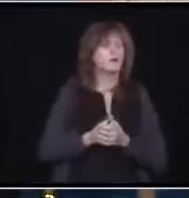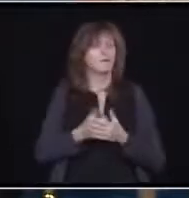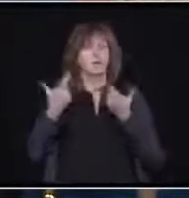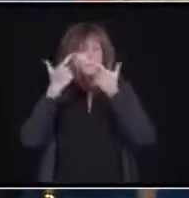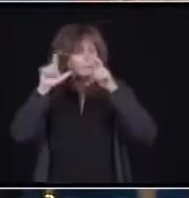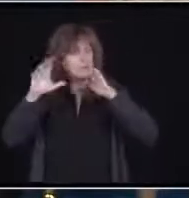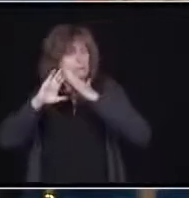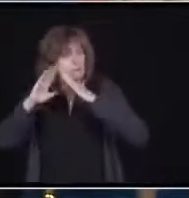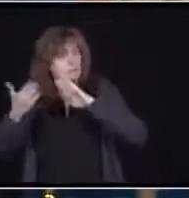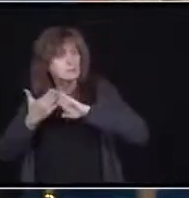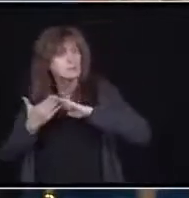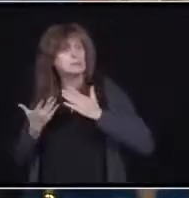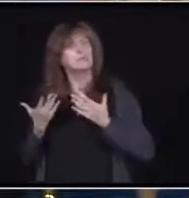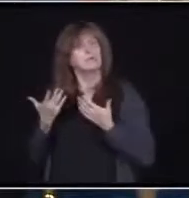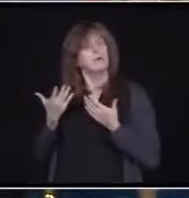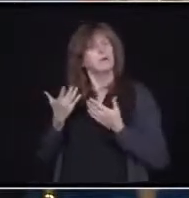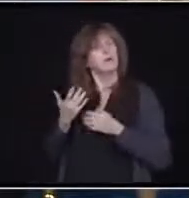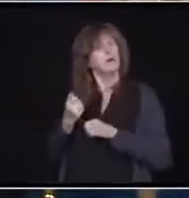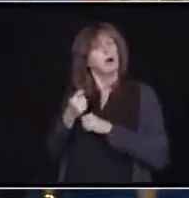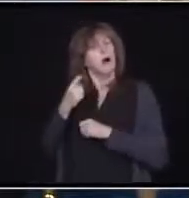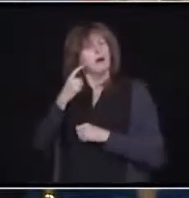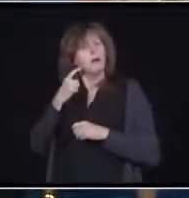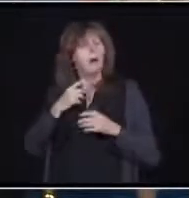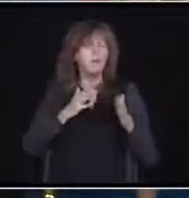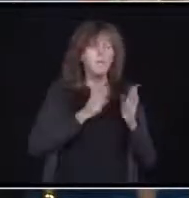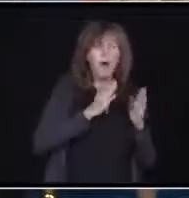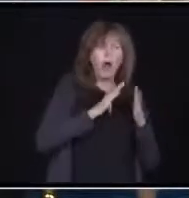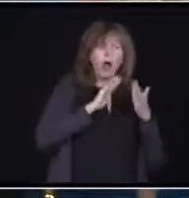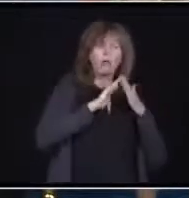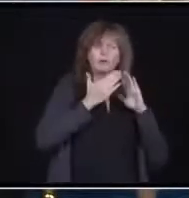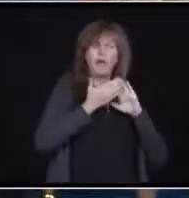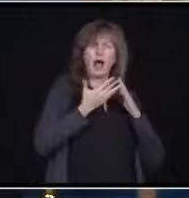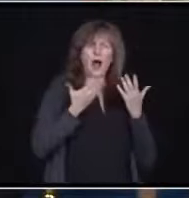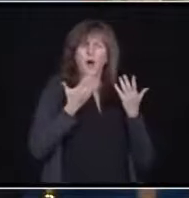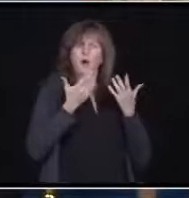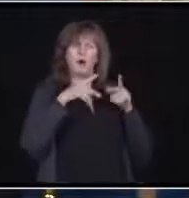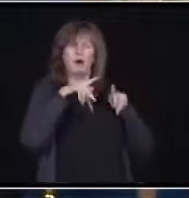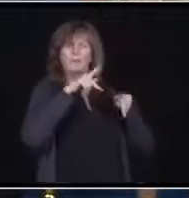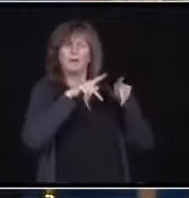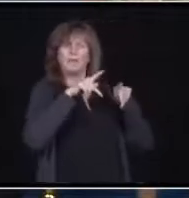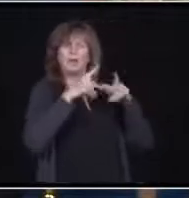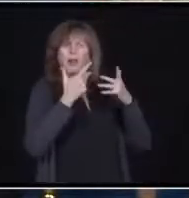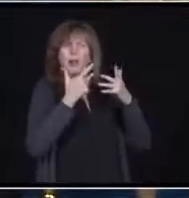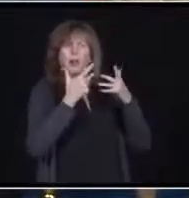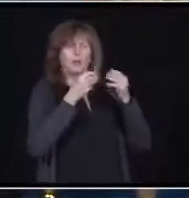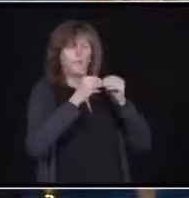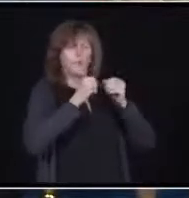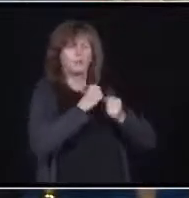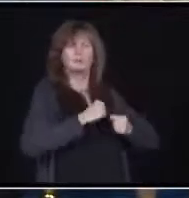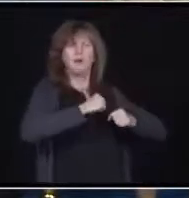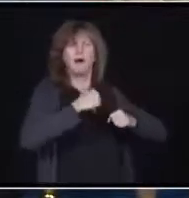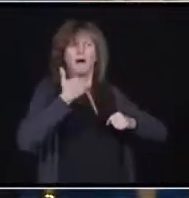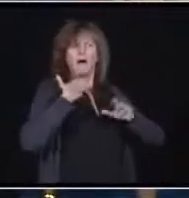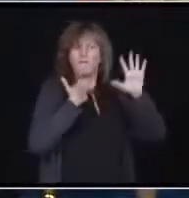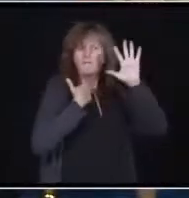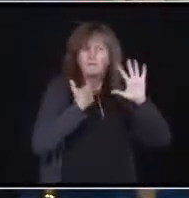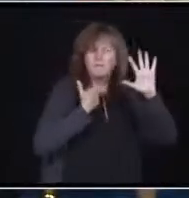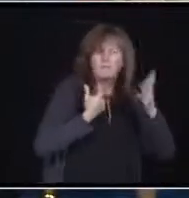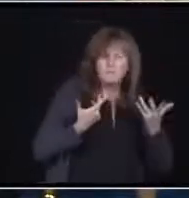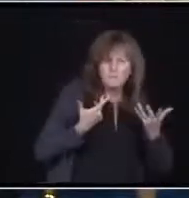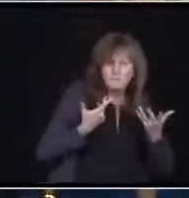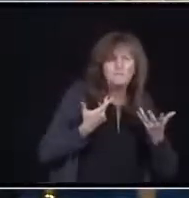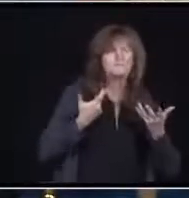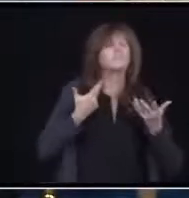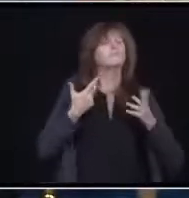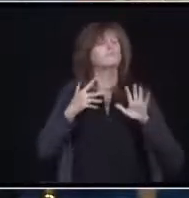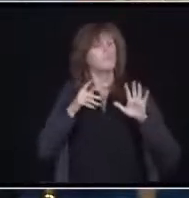sense. If you go to smaller centres where there's less population spread over a large area, a few cases would bump some of those metrics up quite